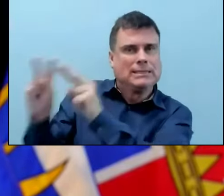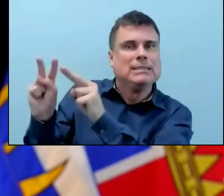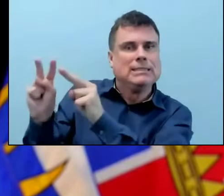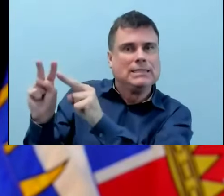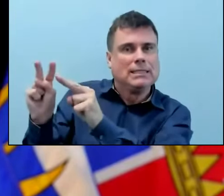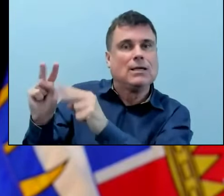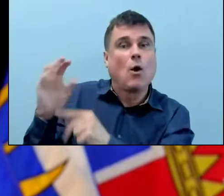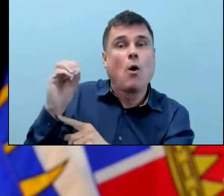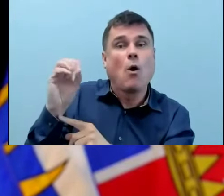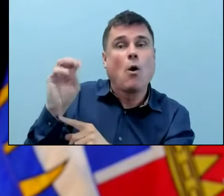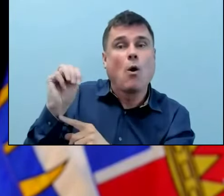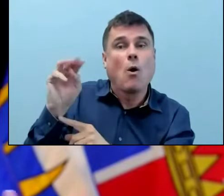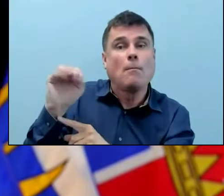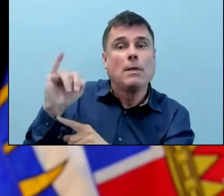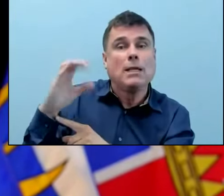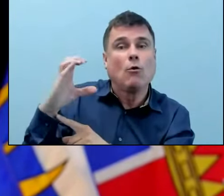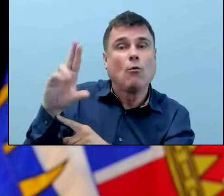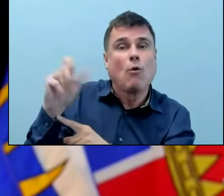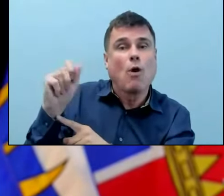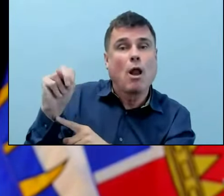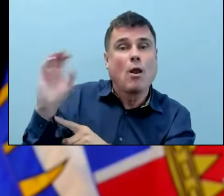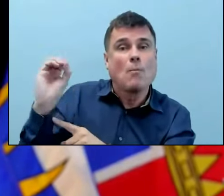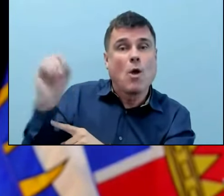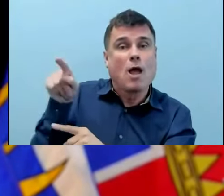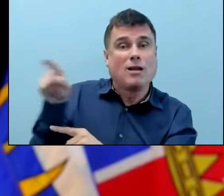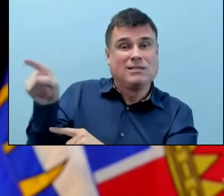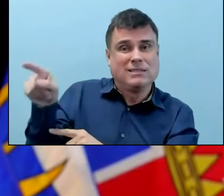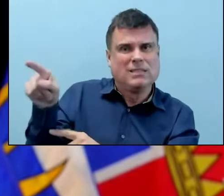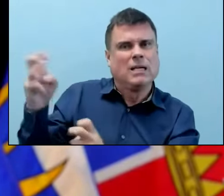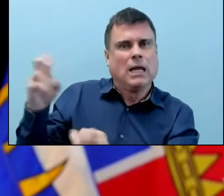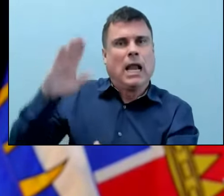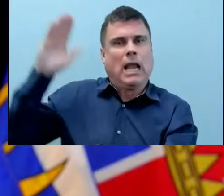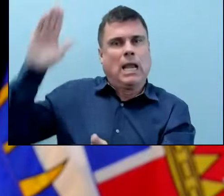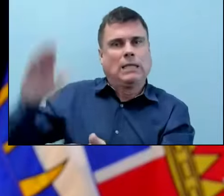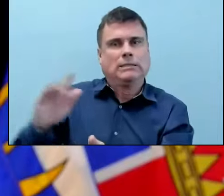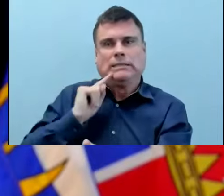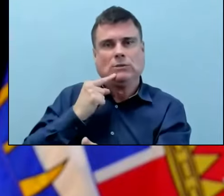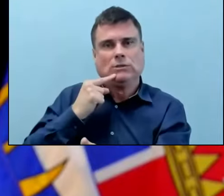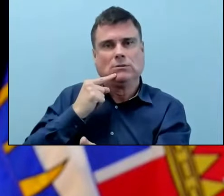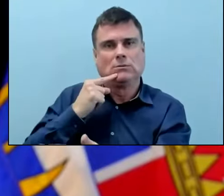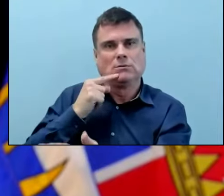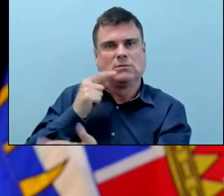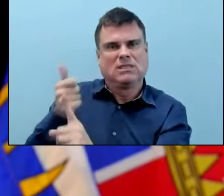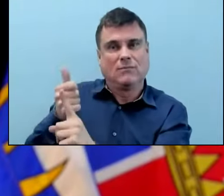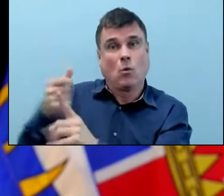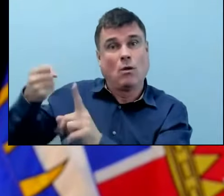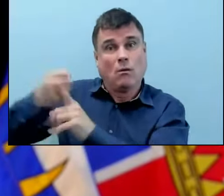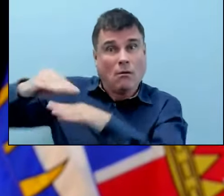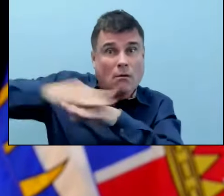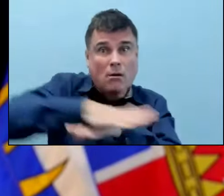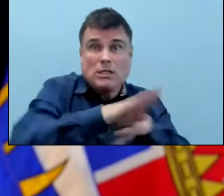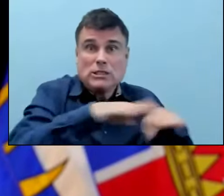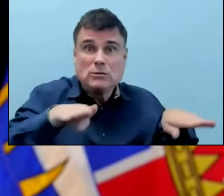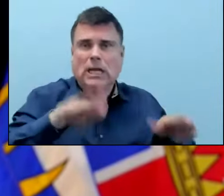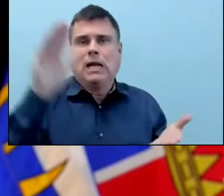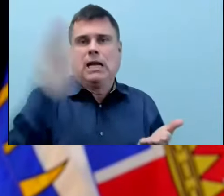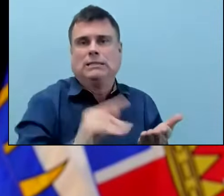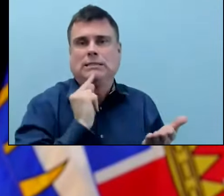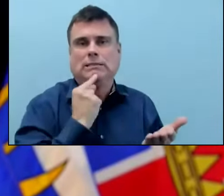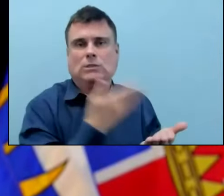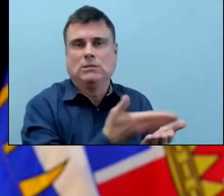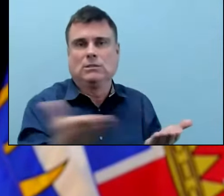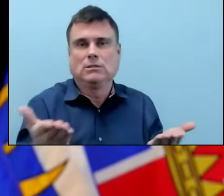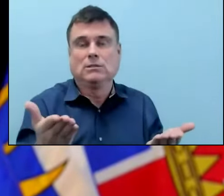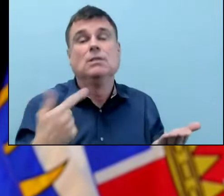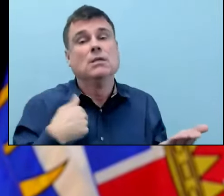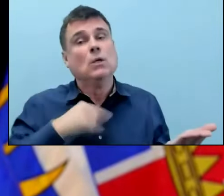severe illness in children even than the previous variants. So this is a bit of a relief, considering we